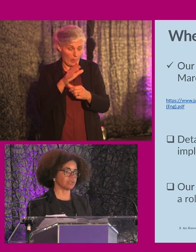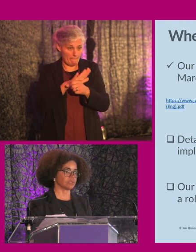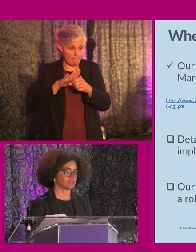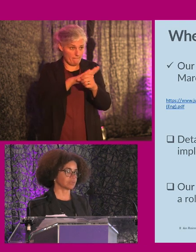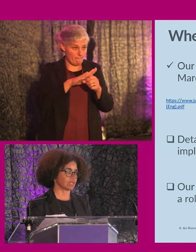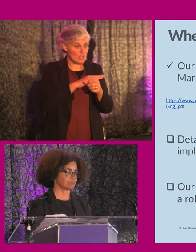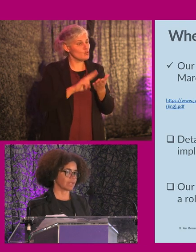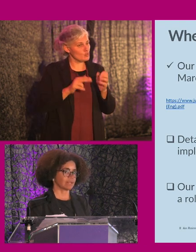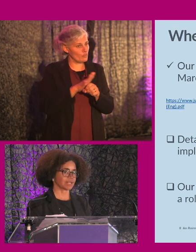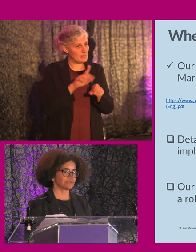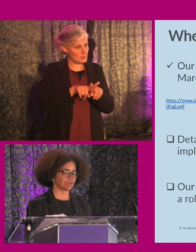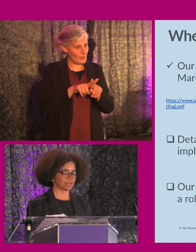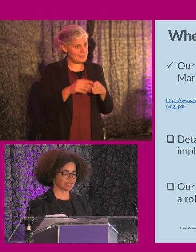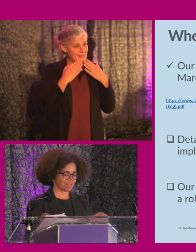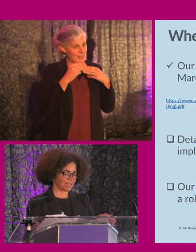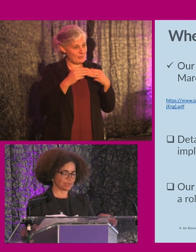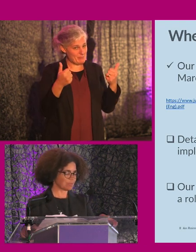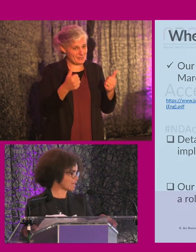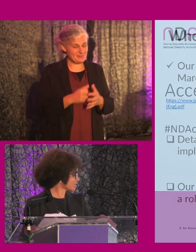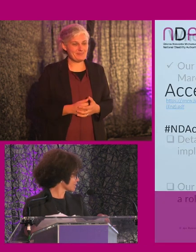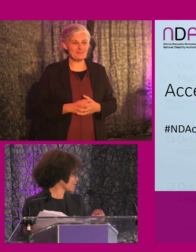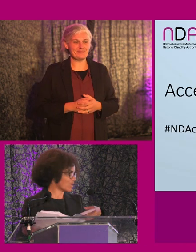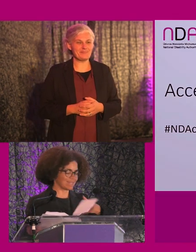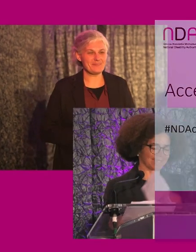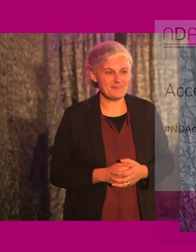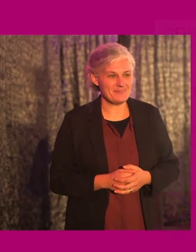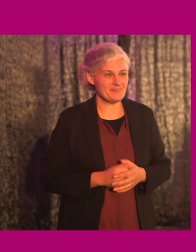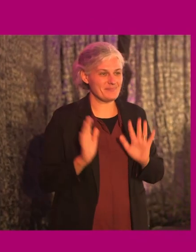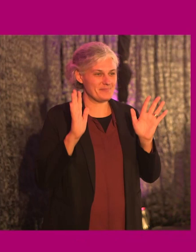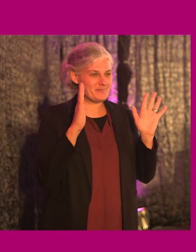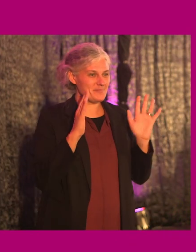might find useful as well. Thanks very much. I hope I managed the time well.